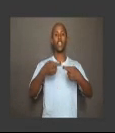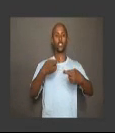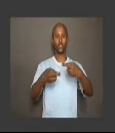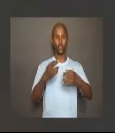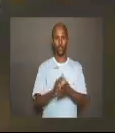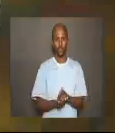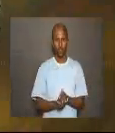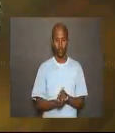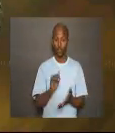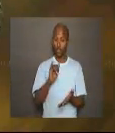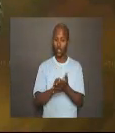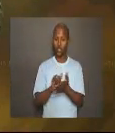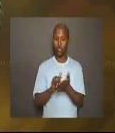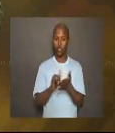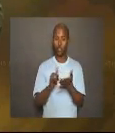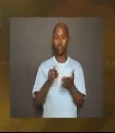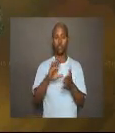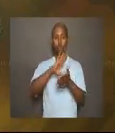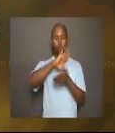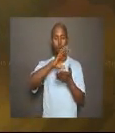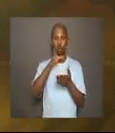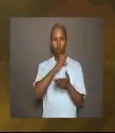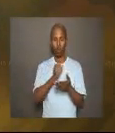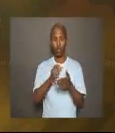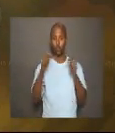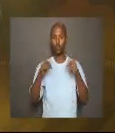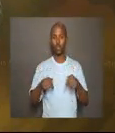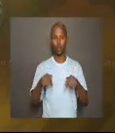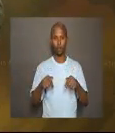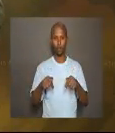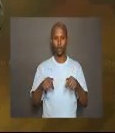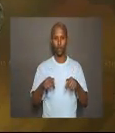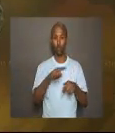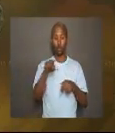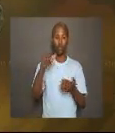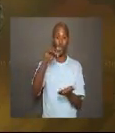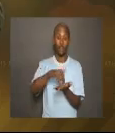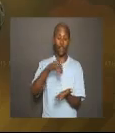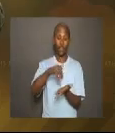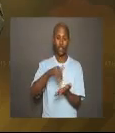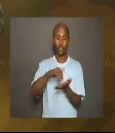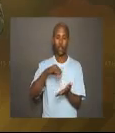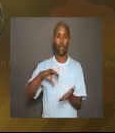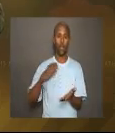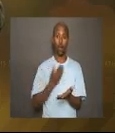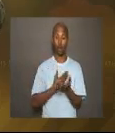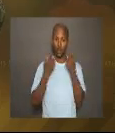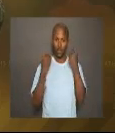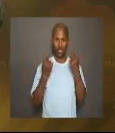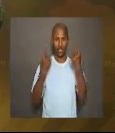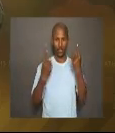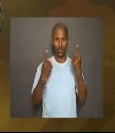relations. That is all for this lesson. Today, we have revised